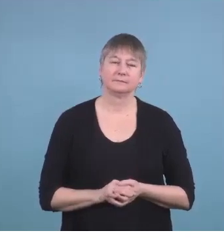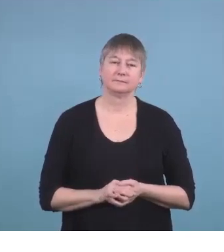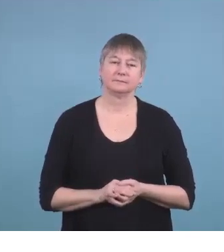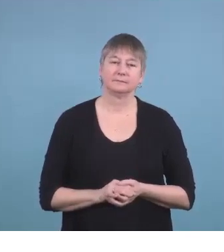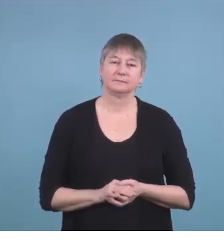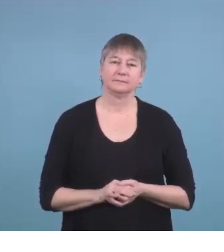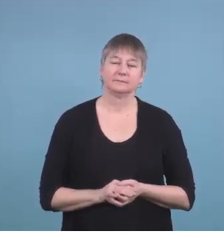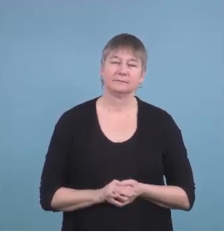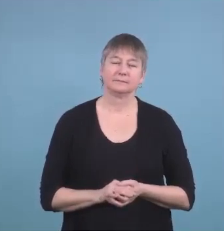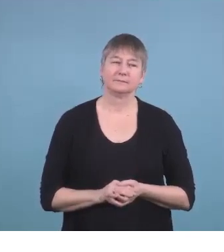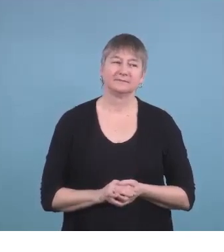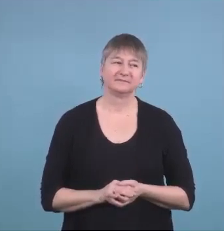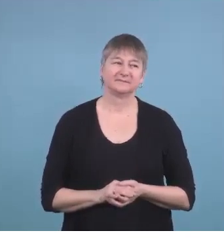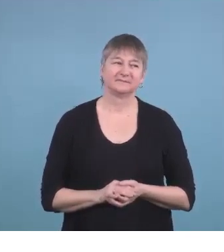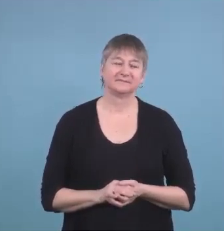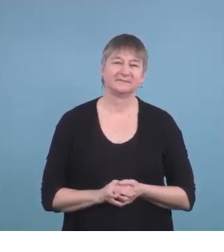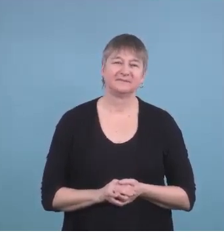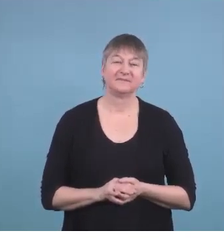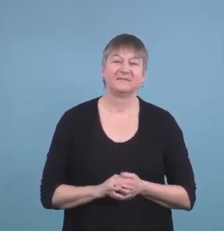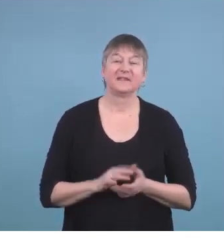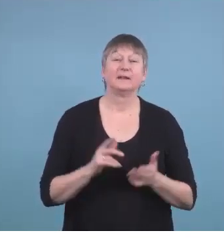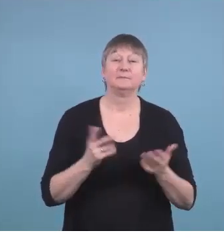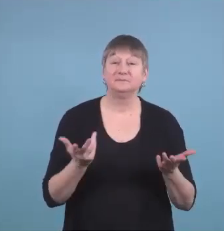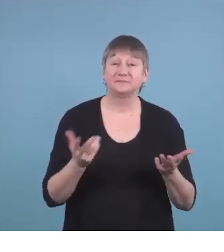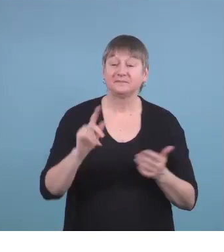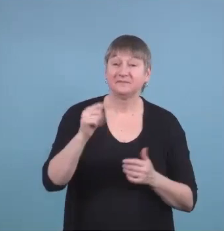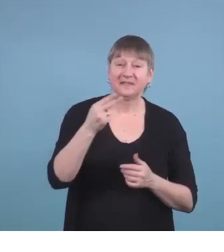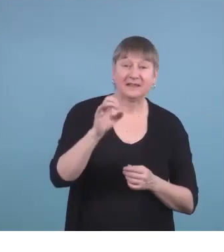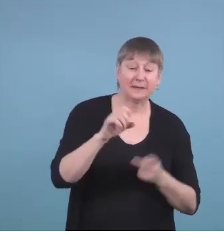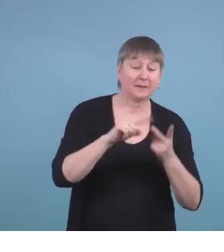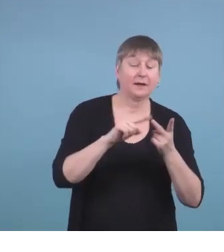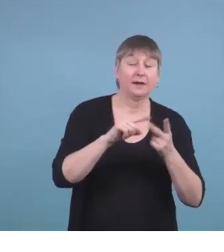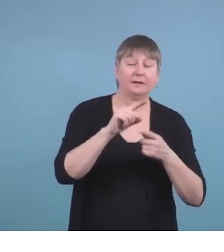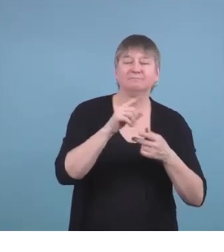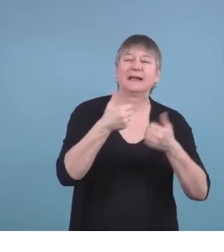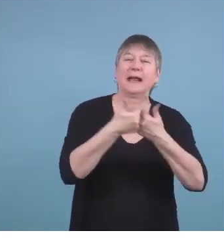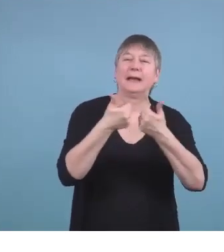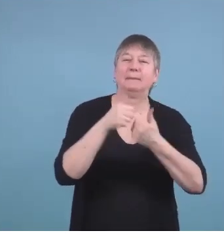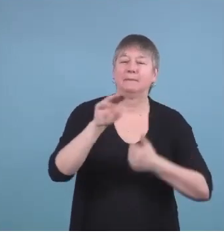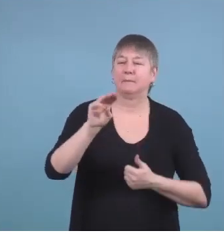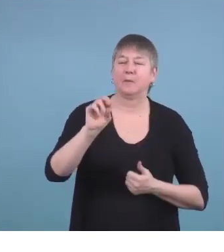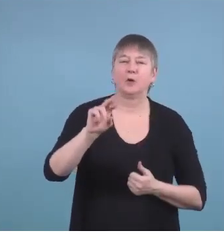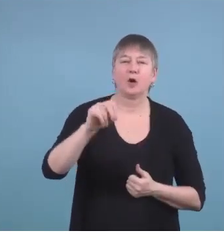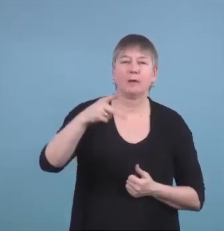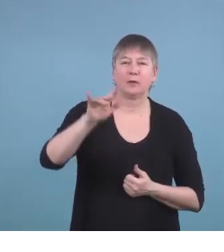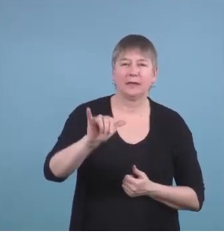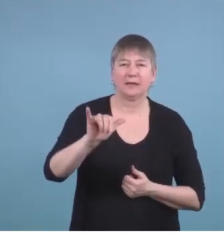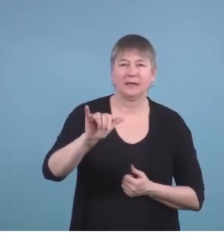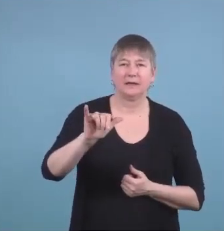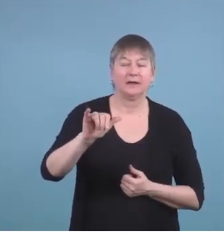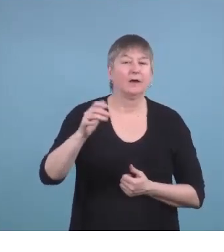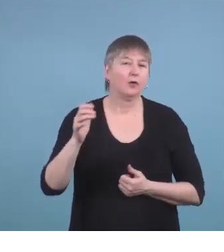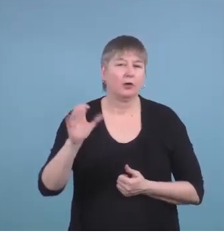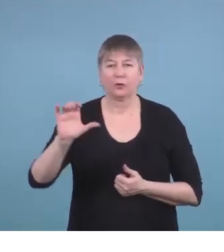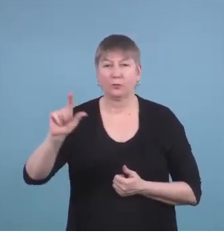Things like the theme of Monopoly or Clue, those popular games come up a